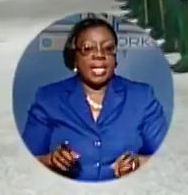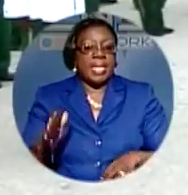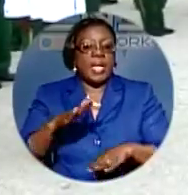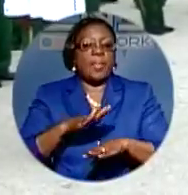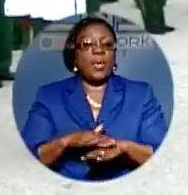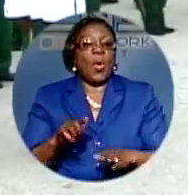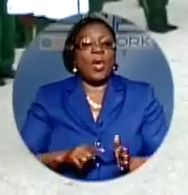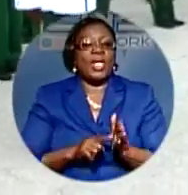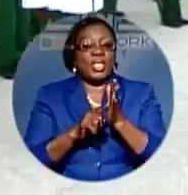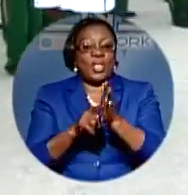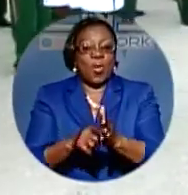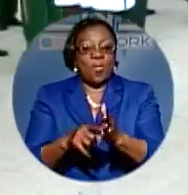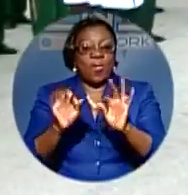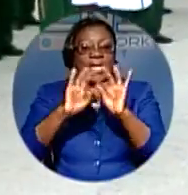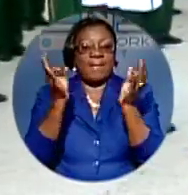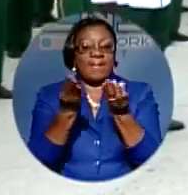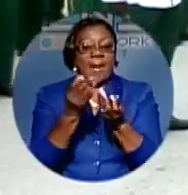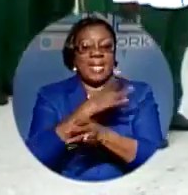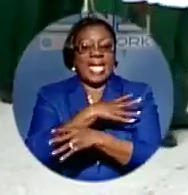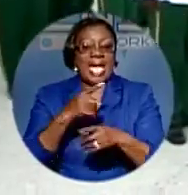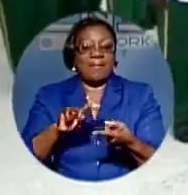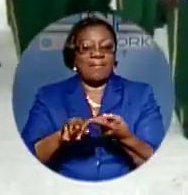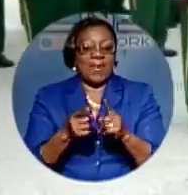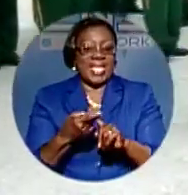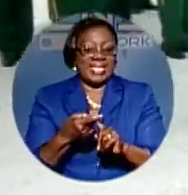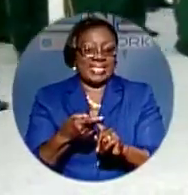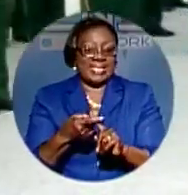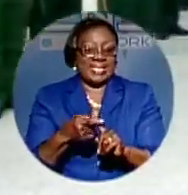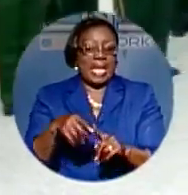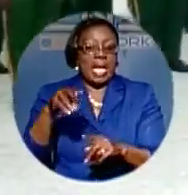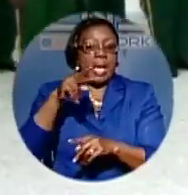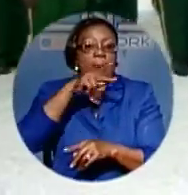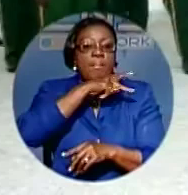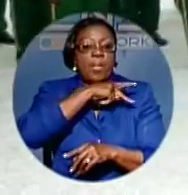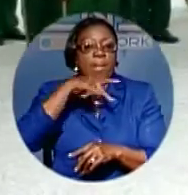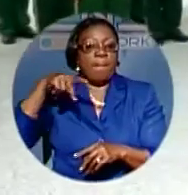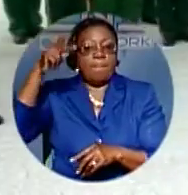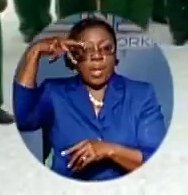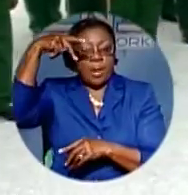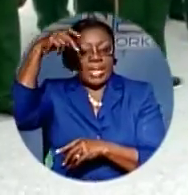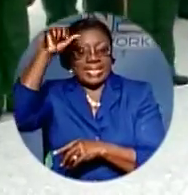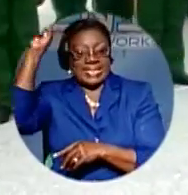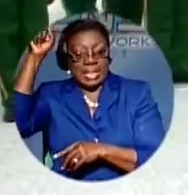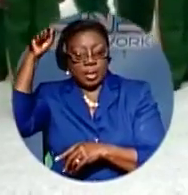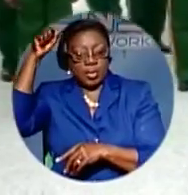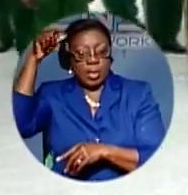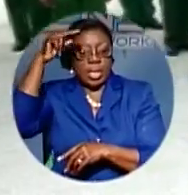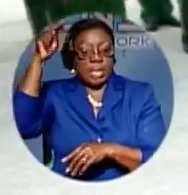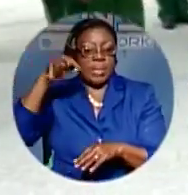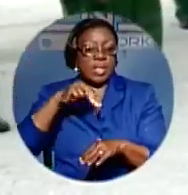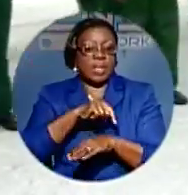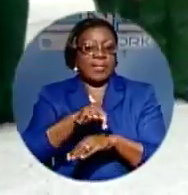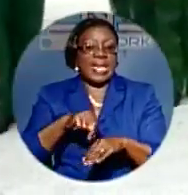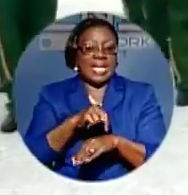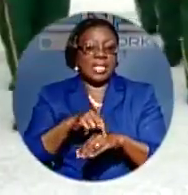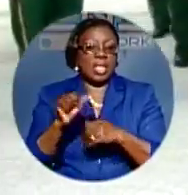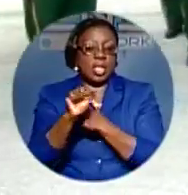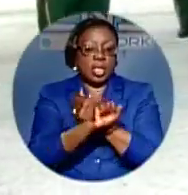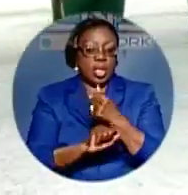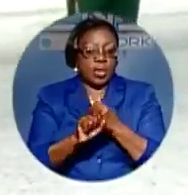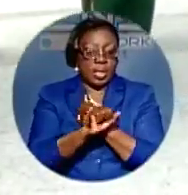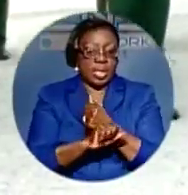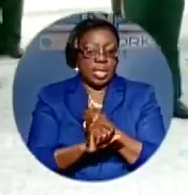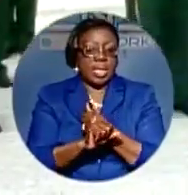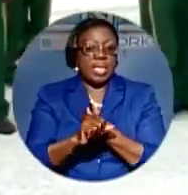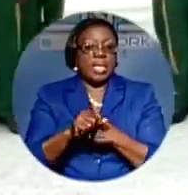friends. Permanent Secretary in the Ministry of National Security Carl Smith says the program allows young Bahamians to exemplify what it means to